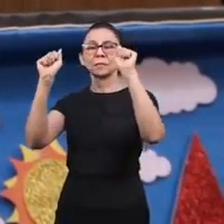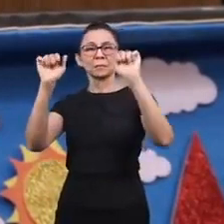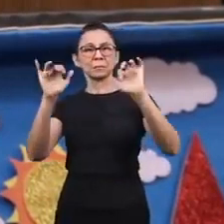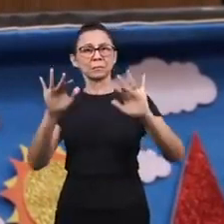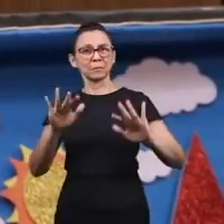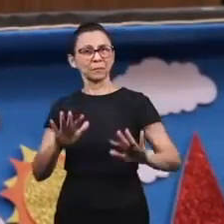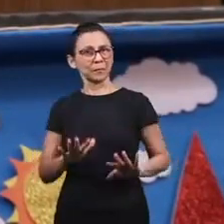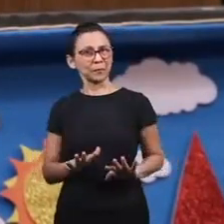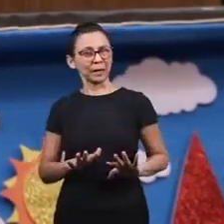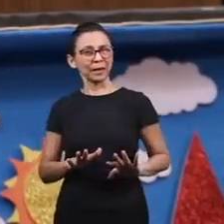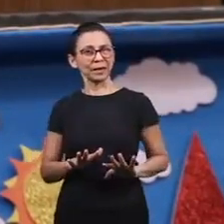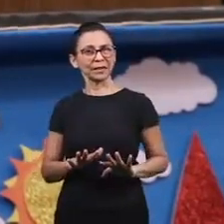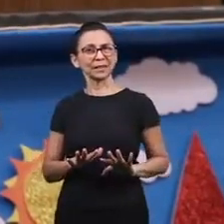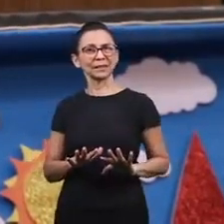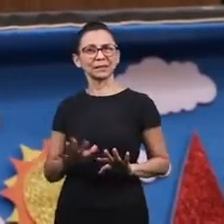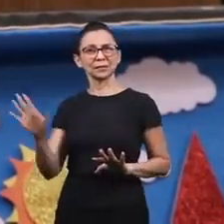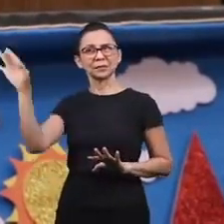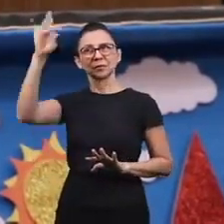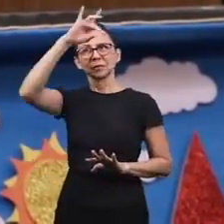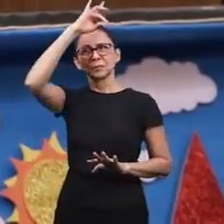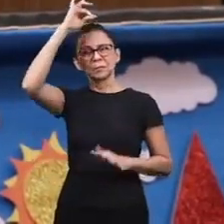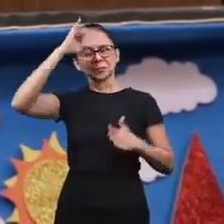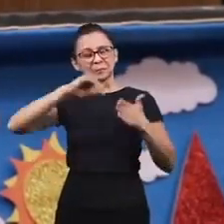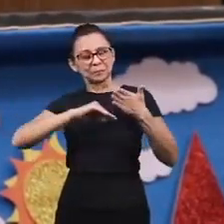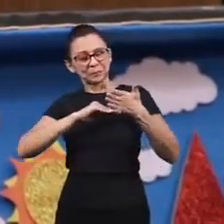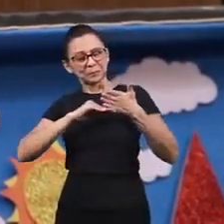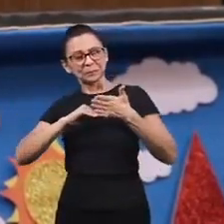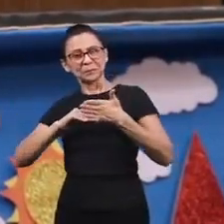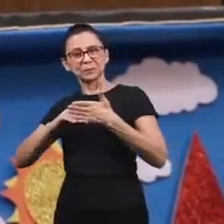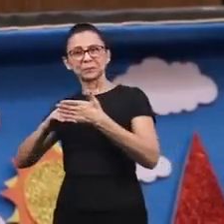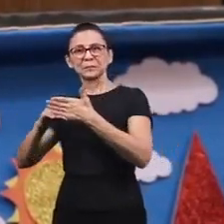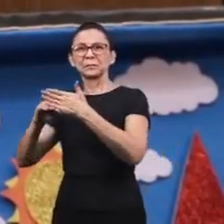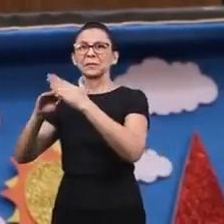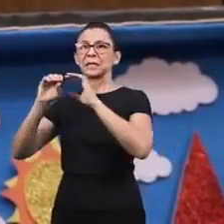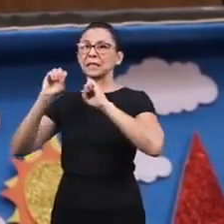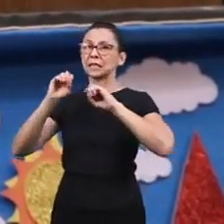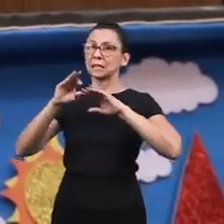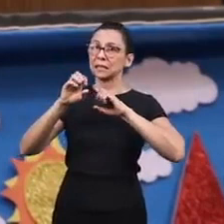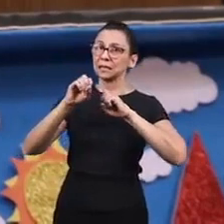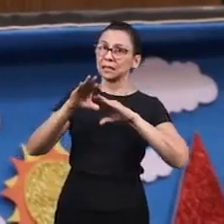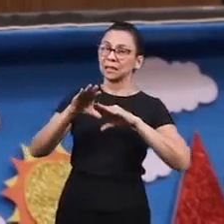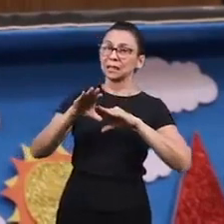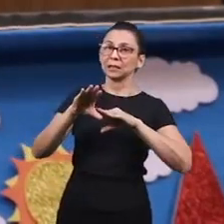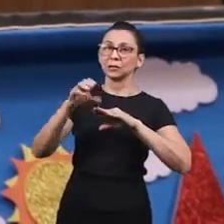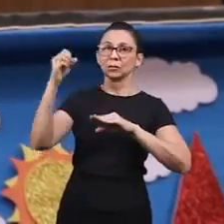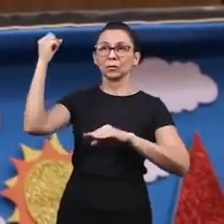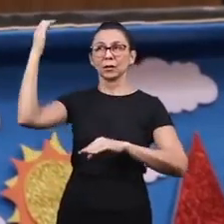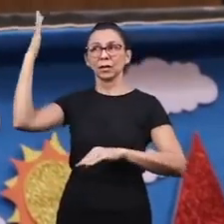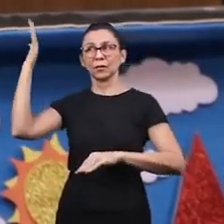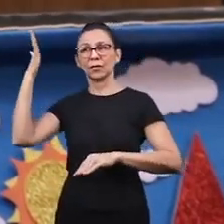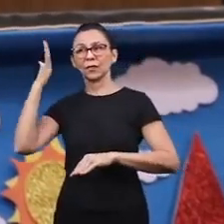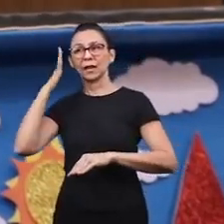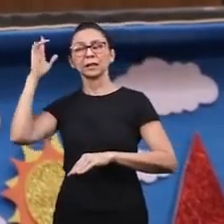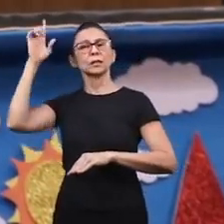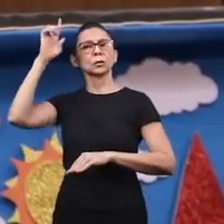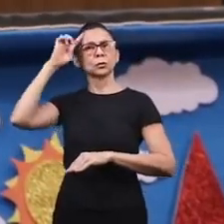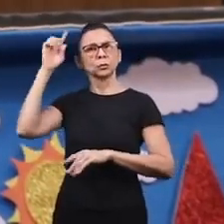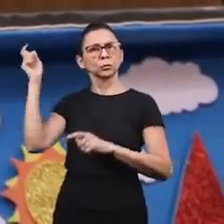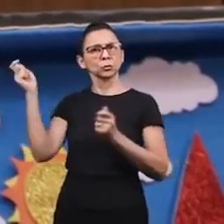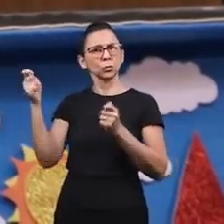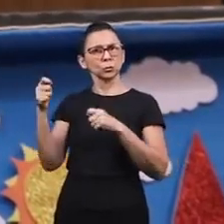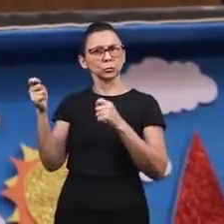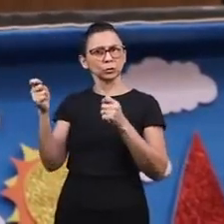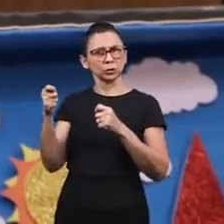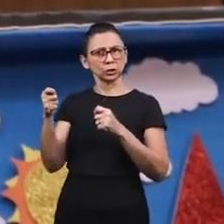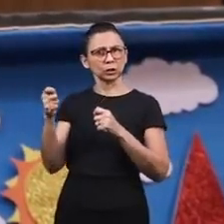for your blessing, for your direction, Lord, for your teachings that are given to us each